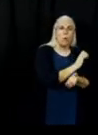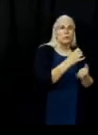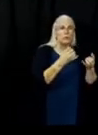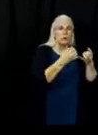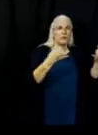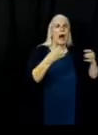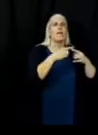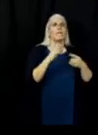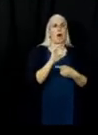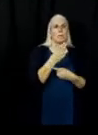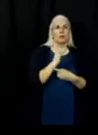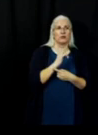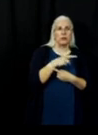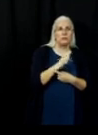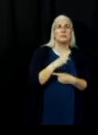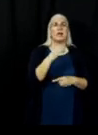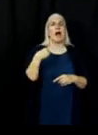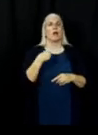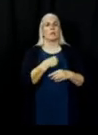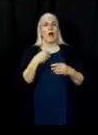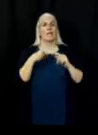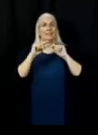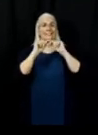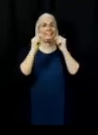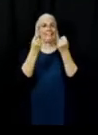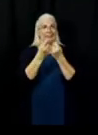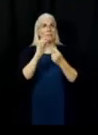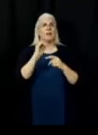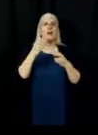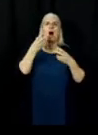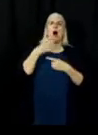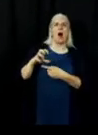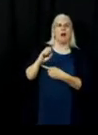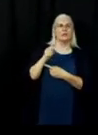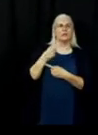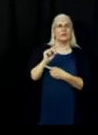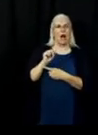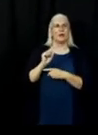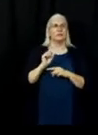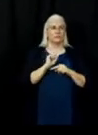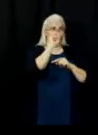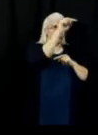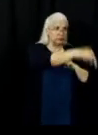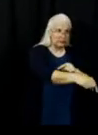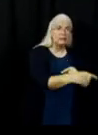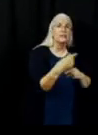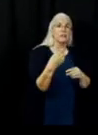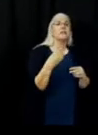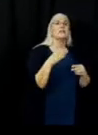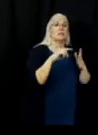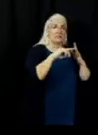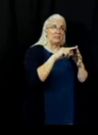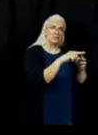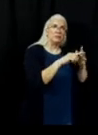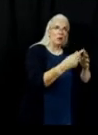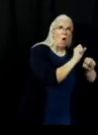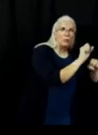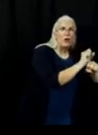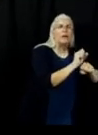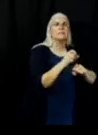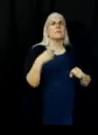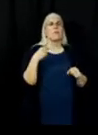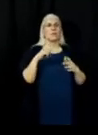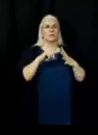crews there. So we've got started last night. We've probably, out of that 22 miles, we've got approximately eight to nine of those miles completed.